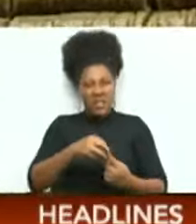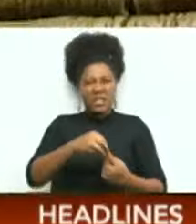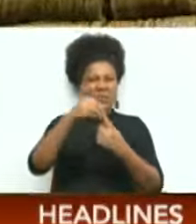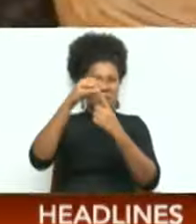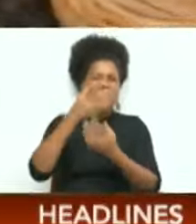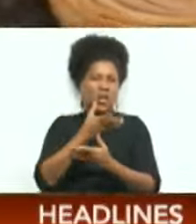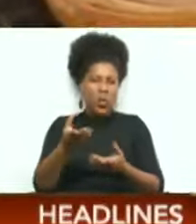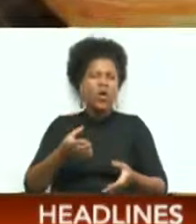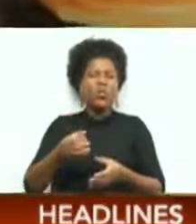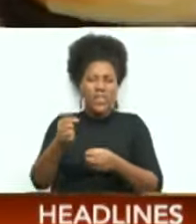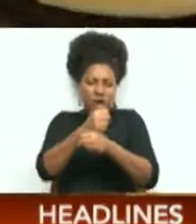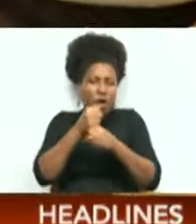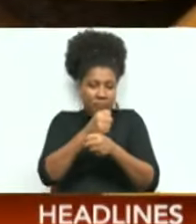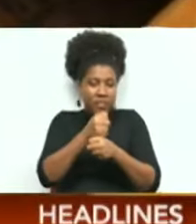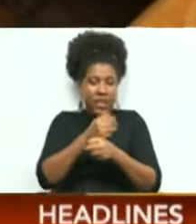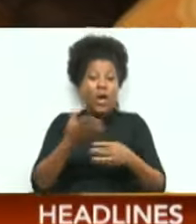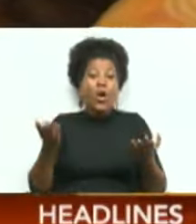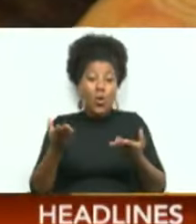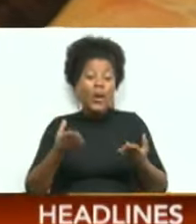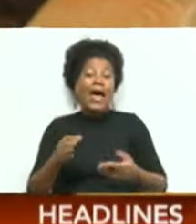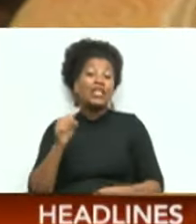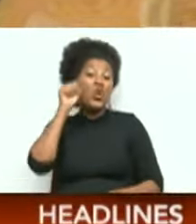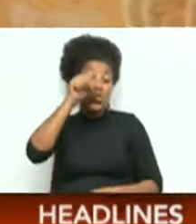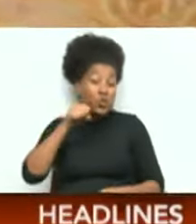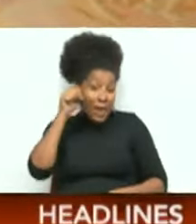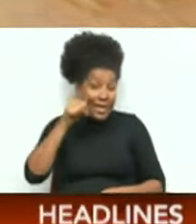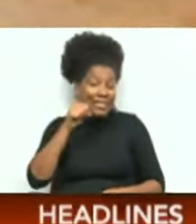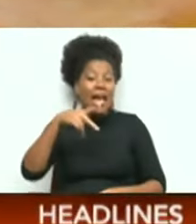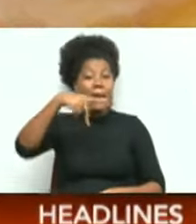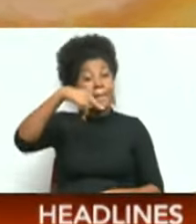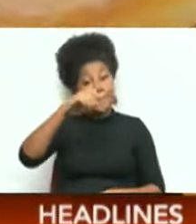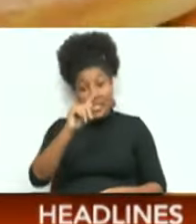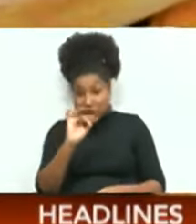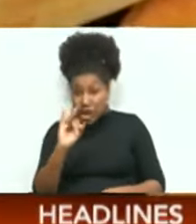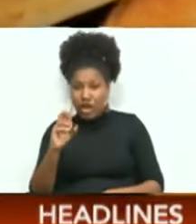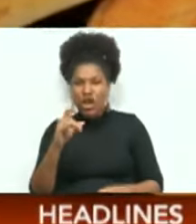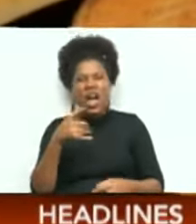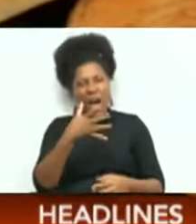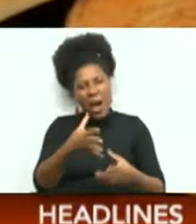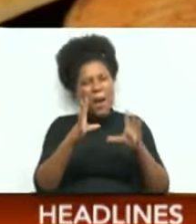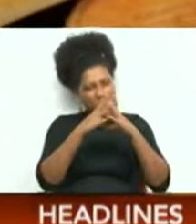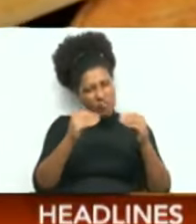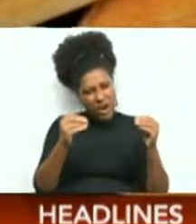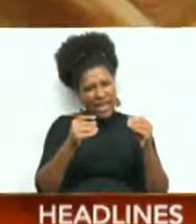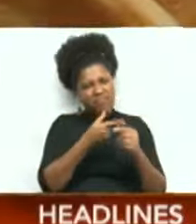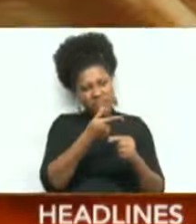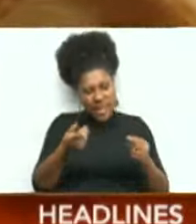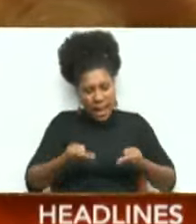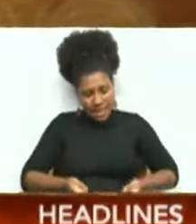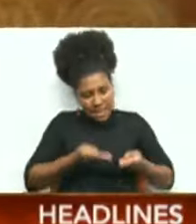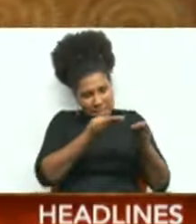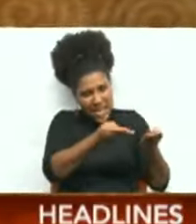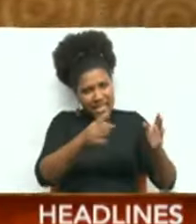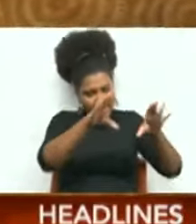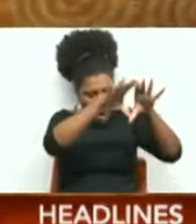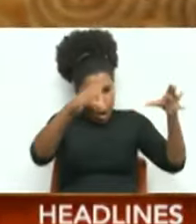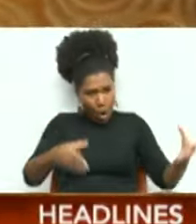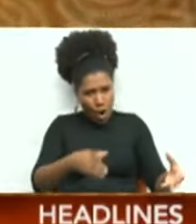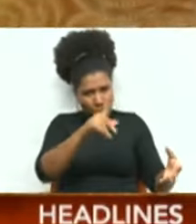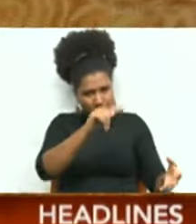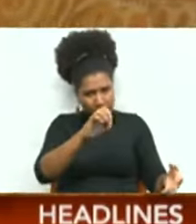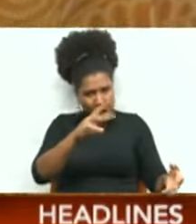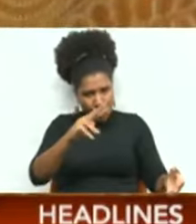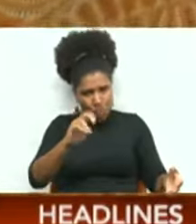coffee. Whereas in Uzbekistan, pateer, a crispy and buttery bread baked in a traditional tandoor oven